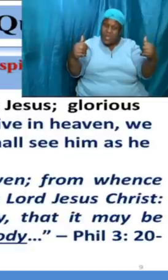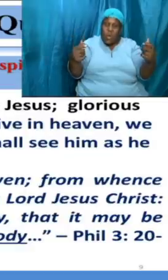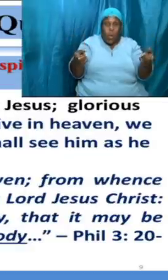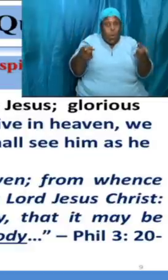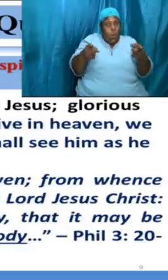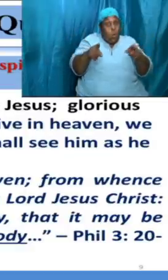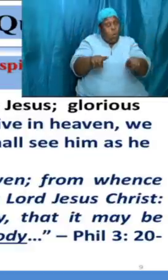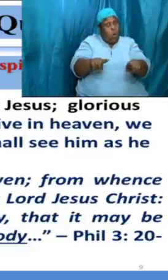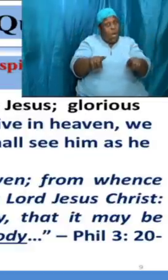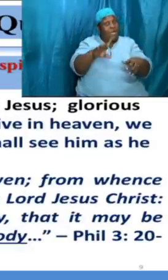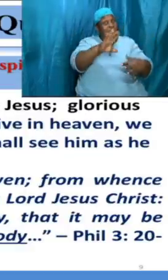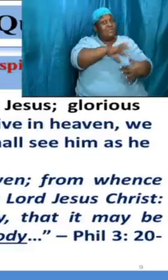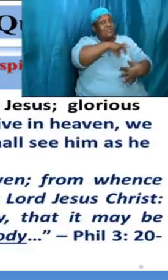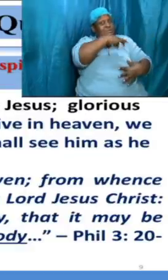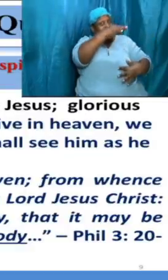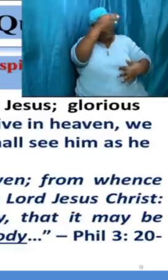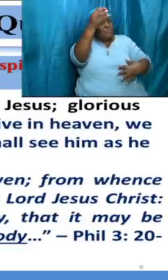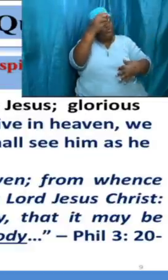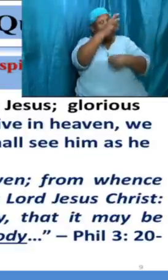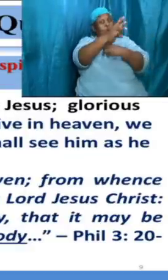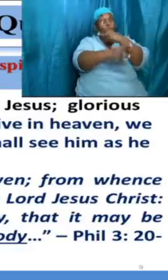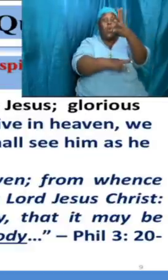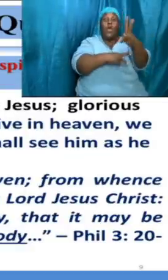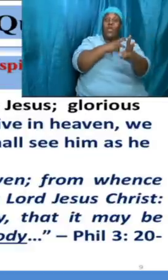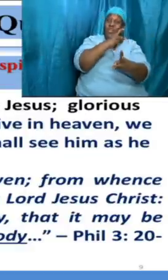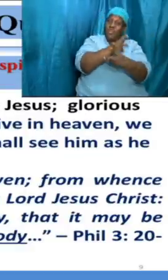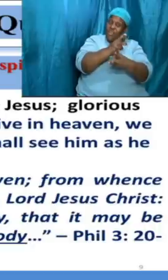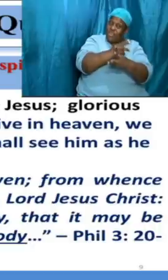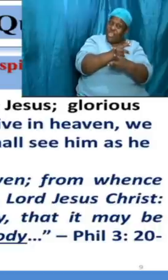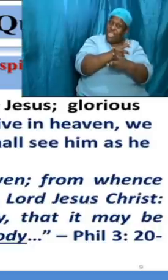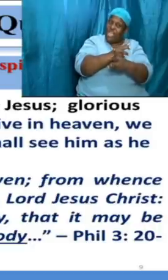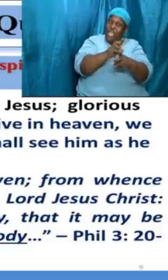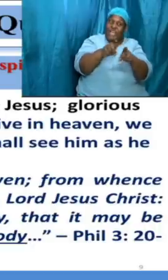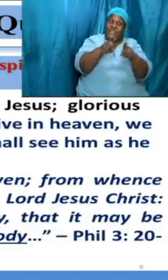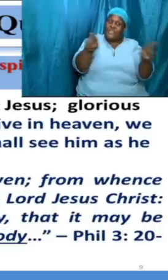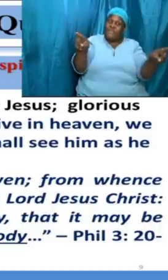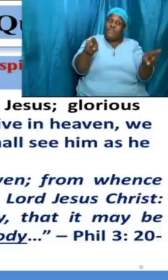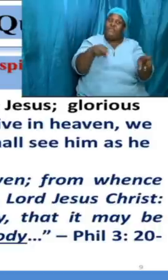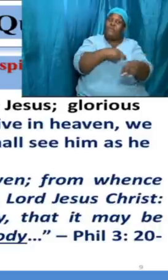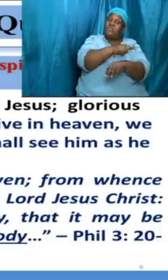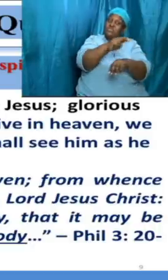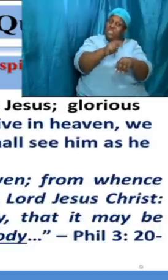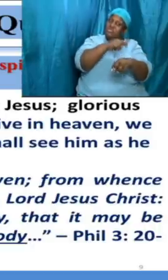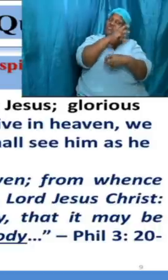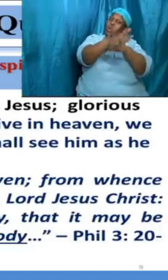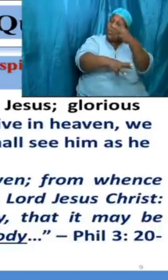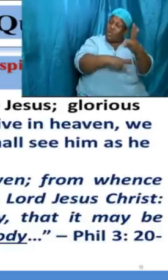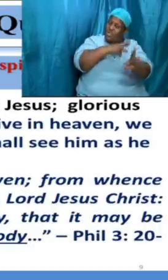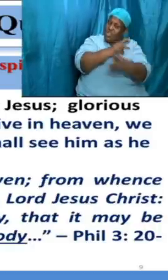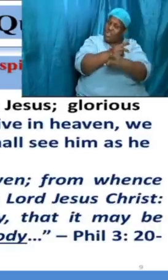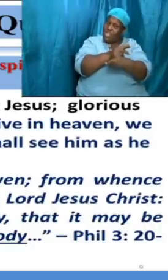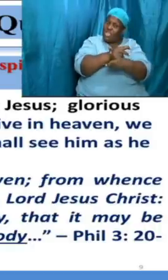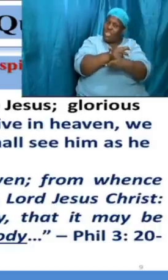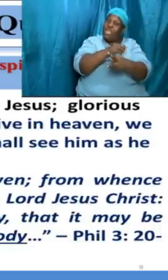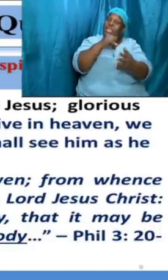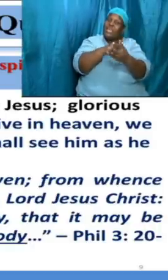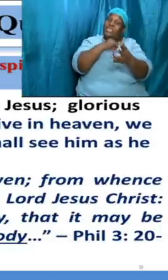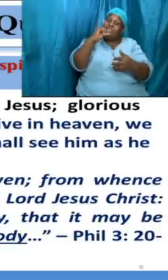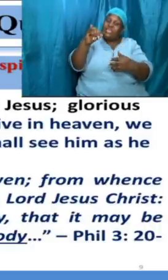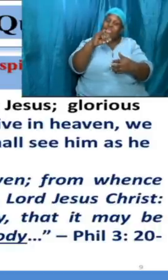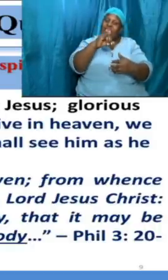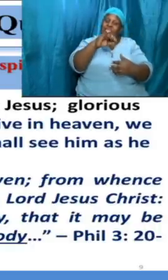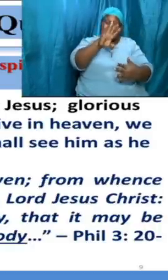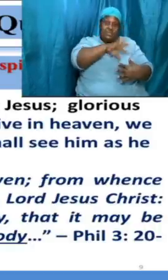it is a spiritual realm and it is different from this material world it is spiritual because it has no